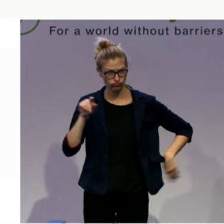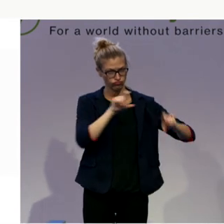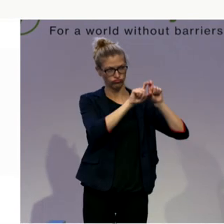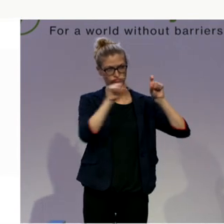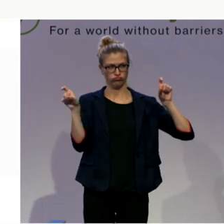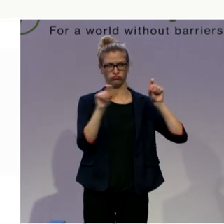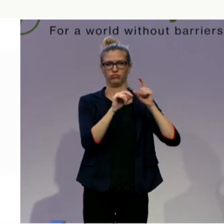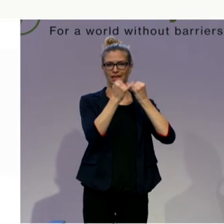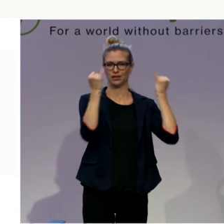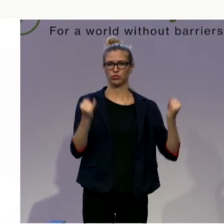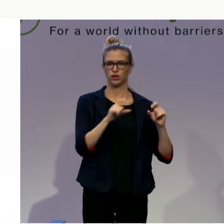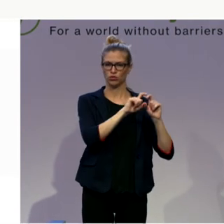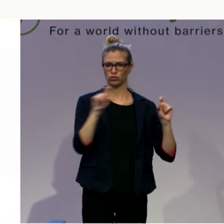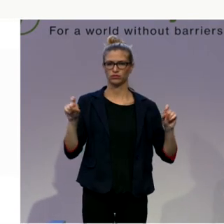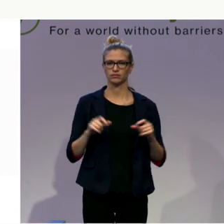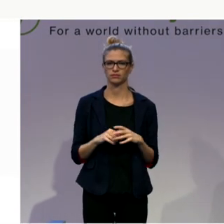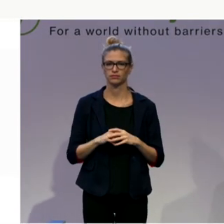You can see their faces.